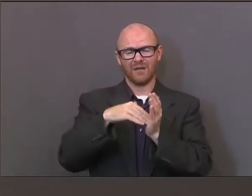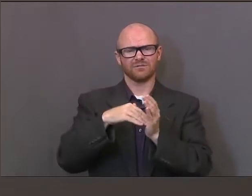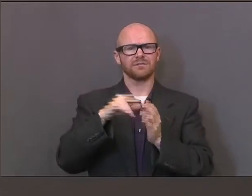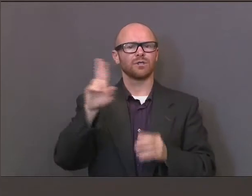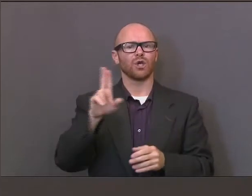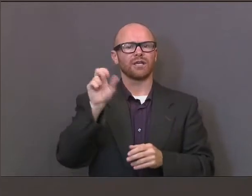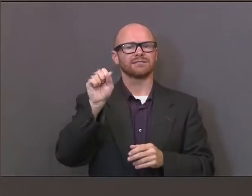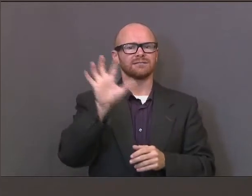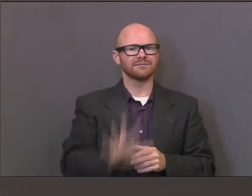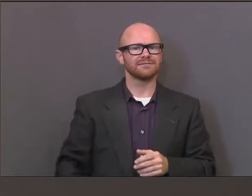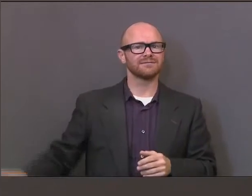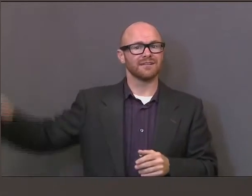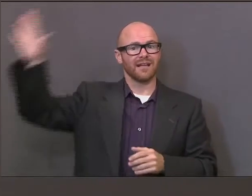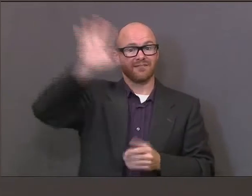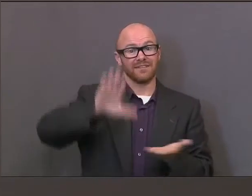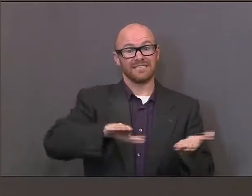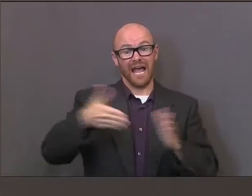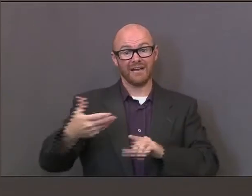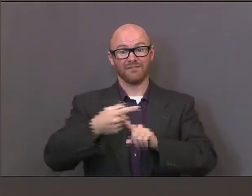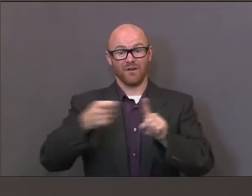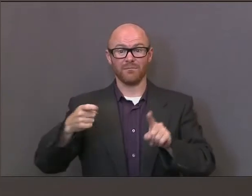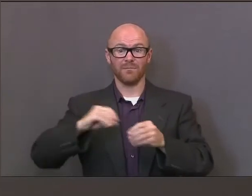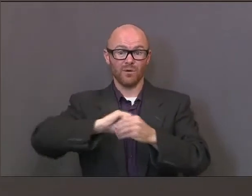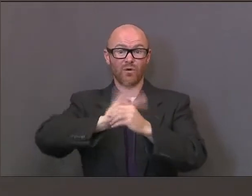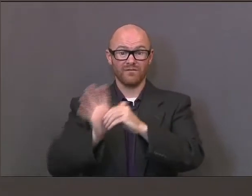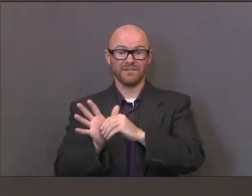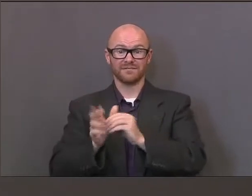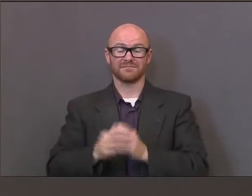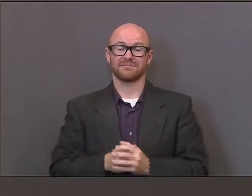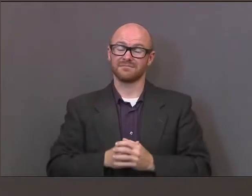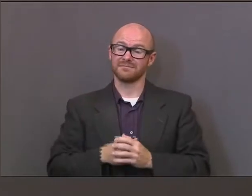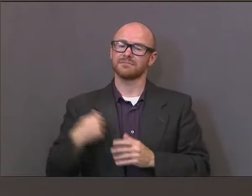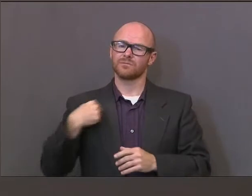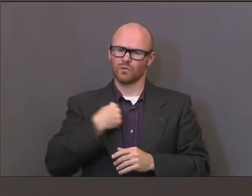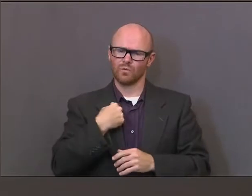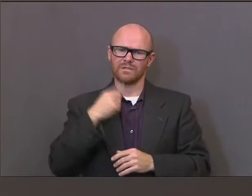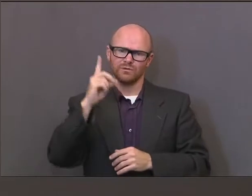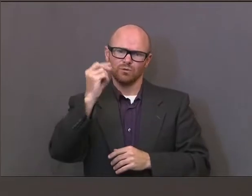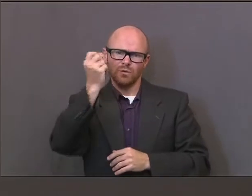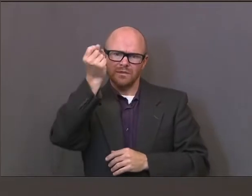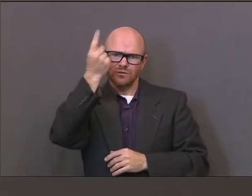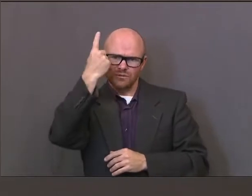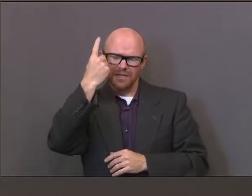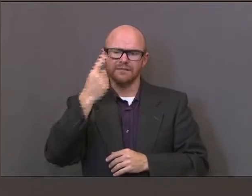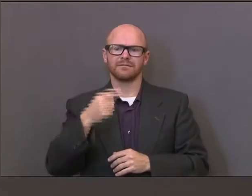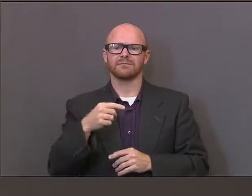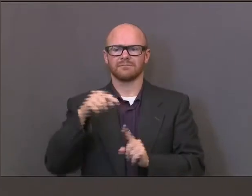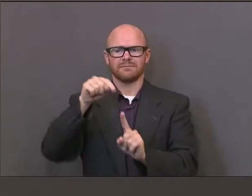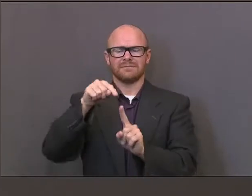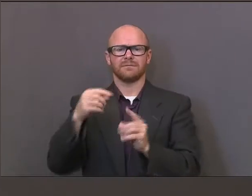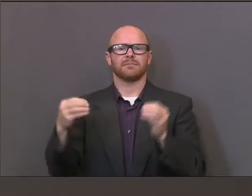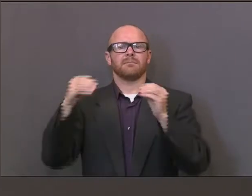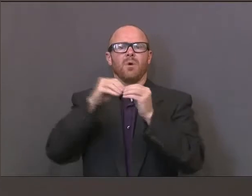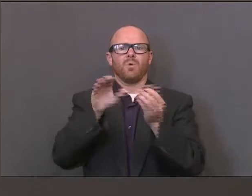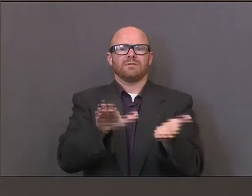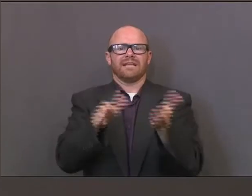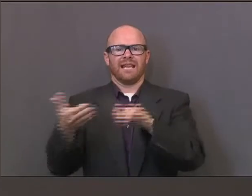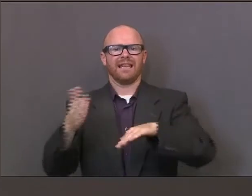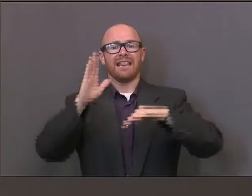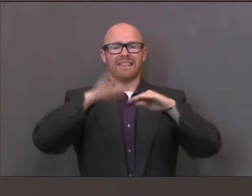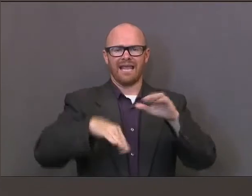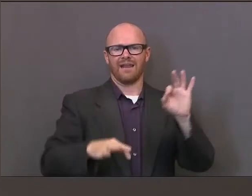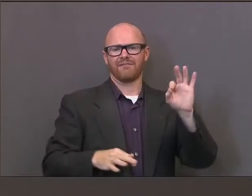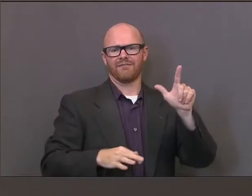States. We do understand, as you've heard Dr. Dunn explain, it is more deadly than the traditional flu.